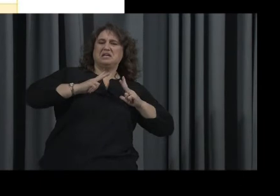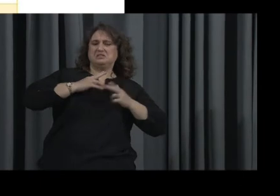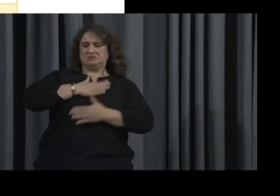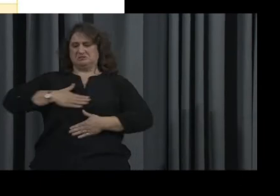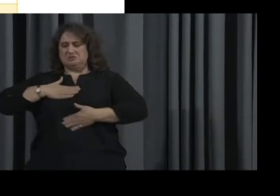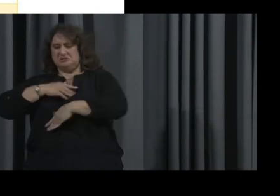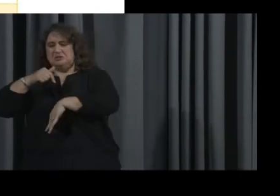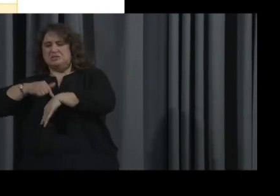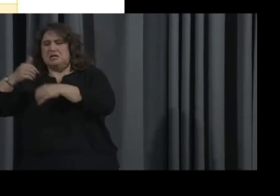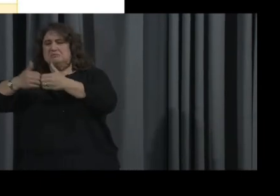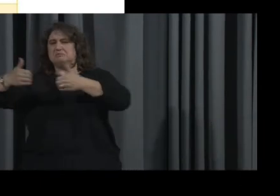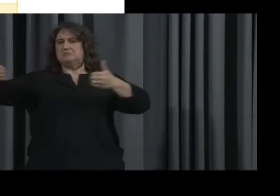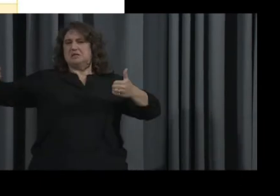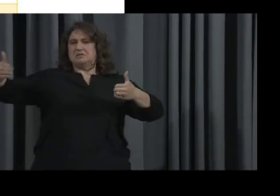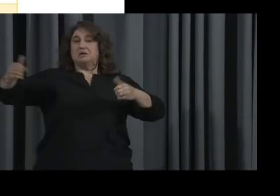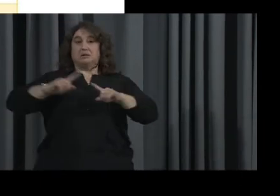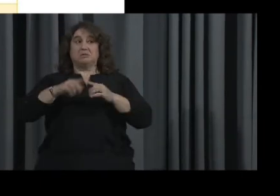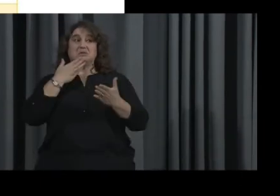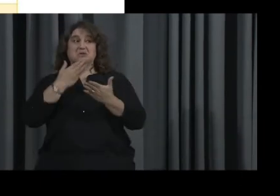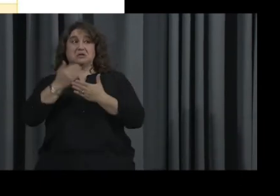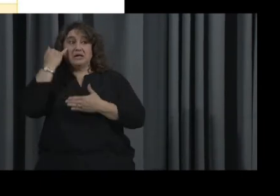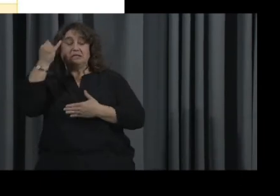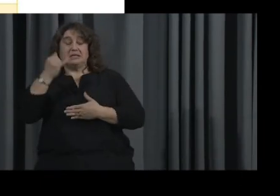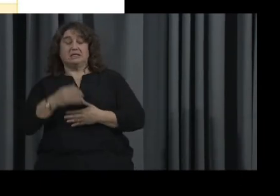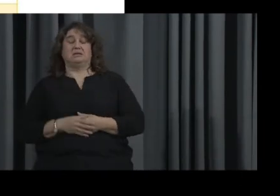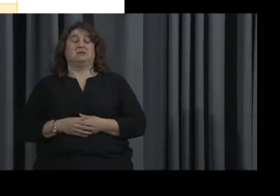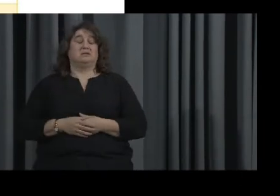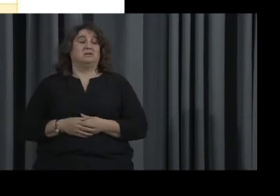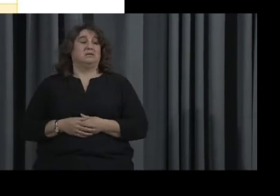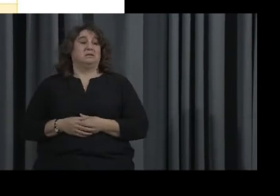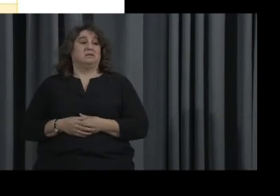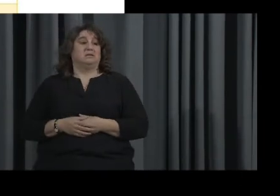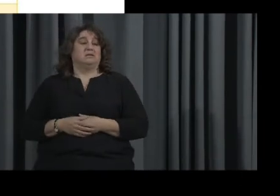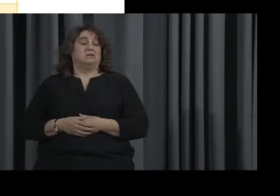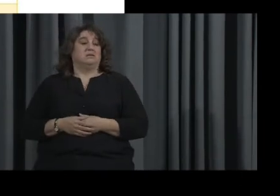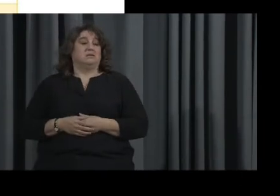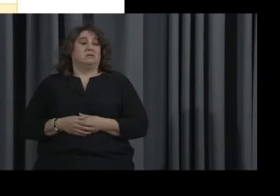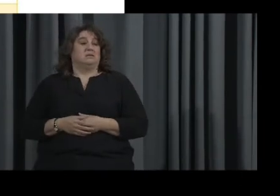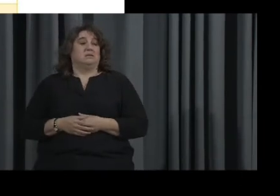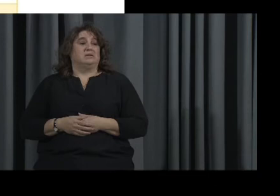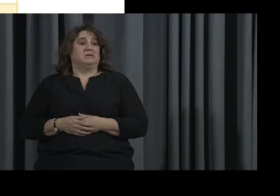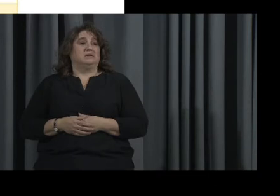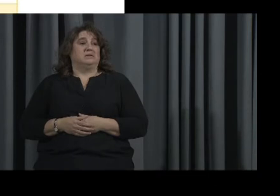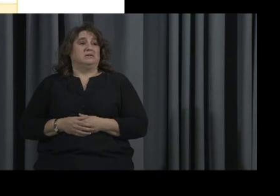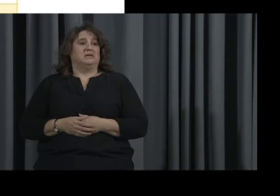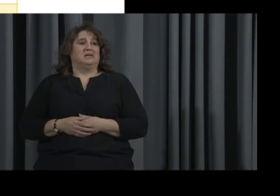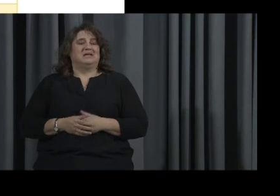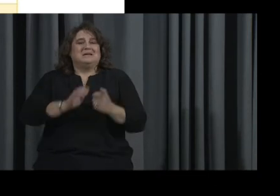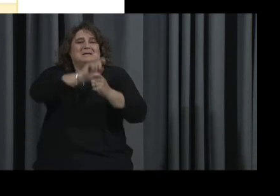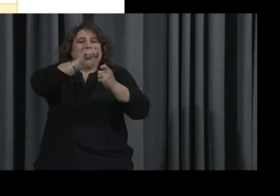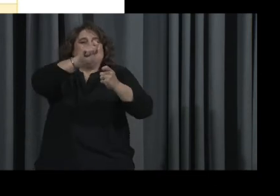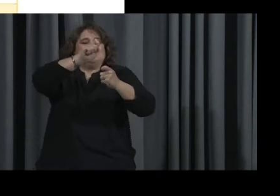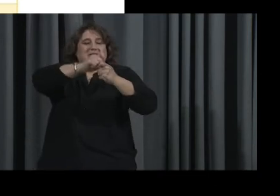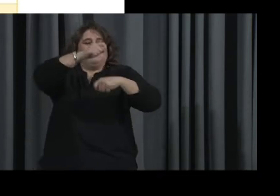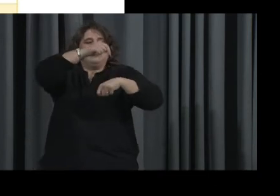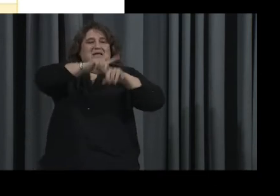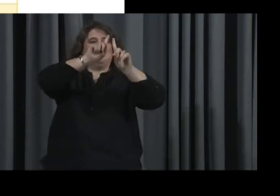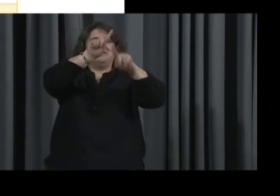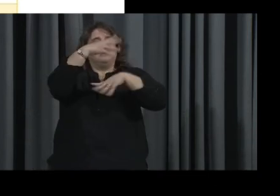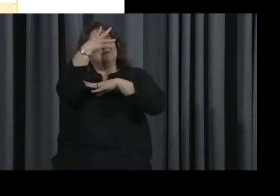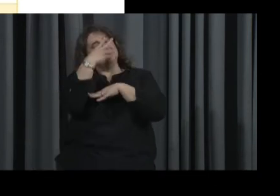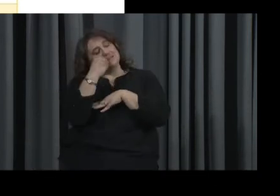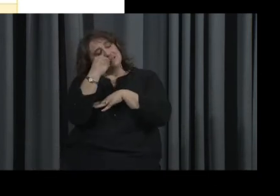That was a good one. That was a good one. All right. How about no set bedtime or get up time?